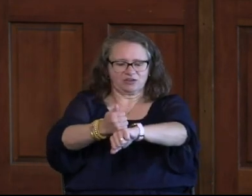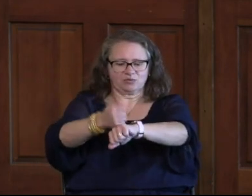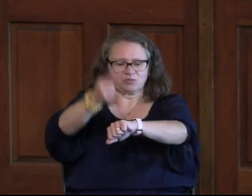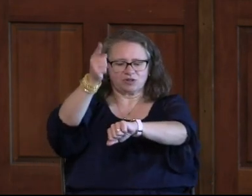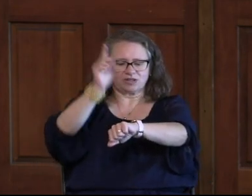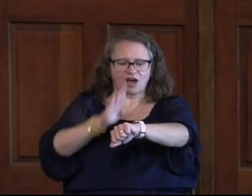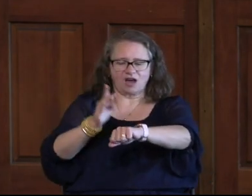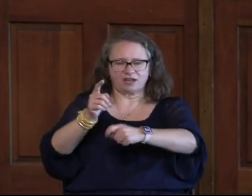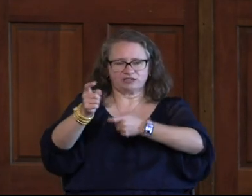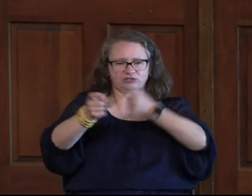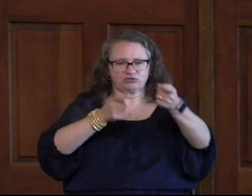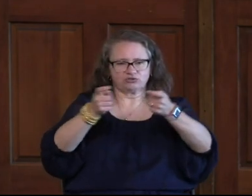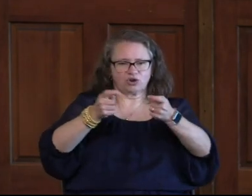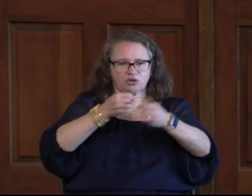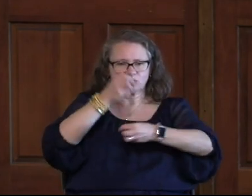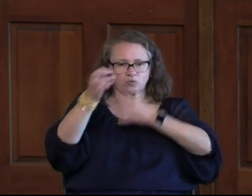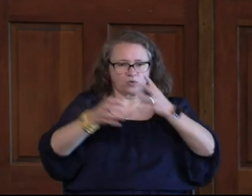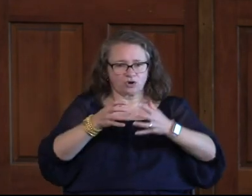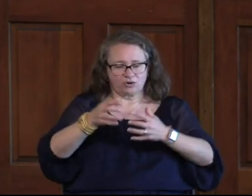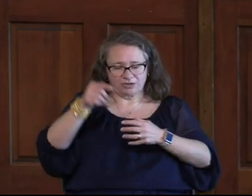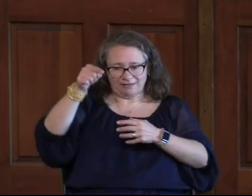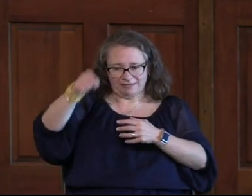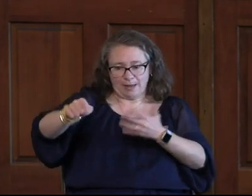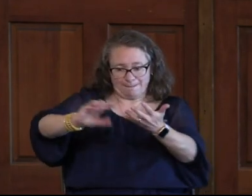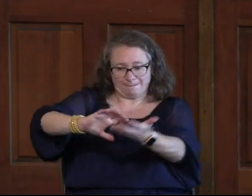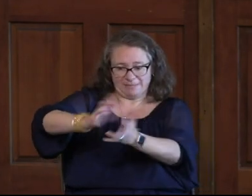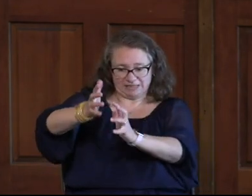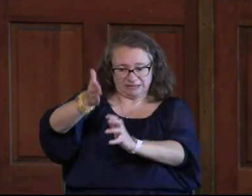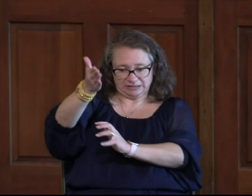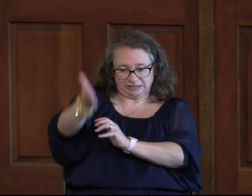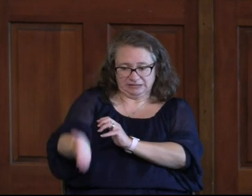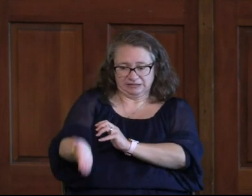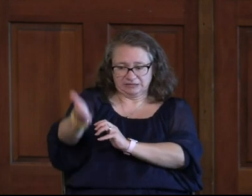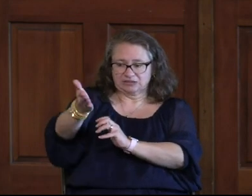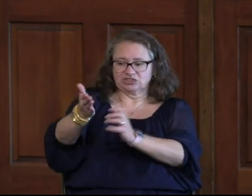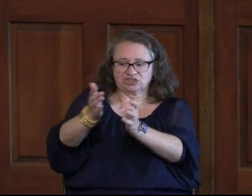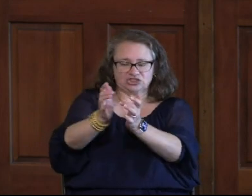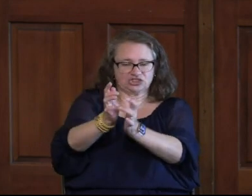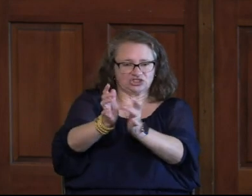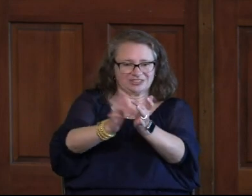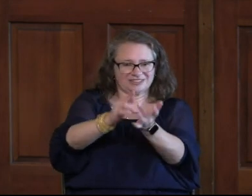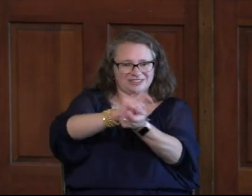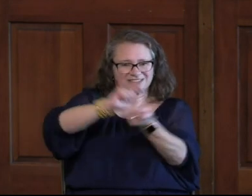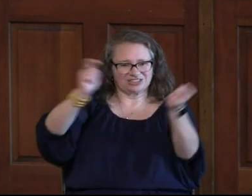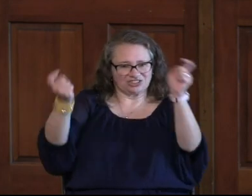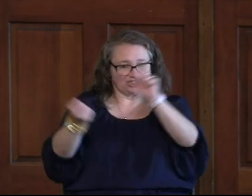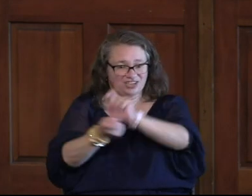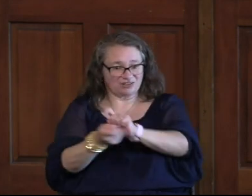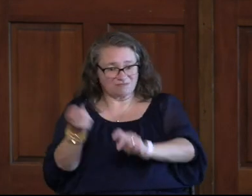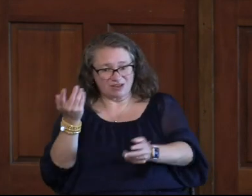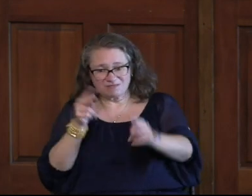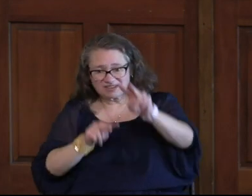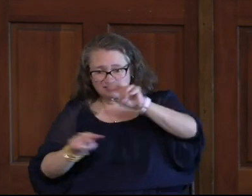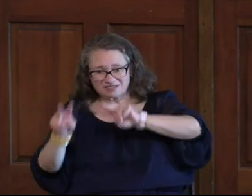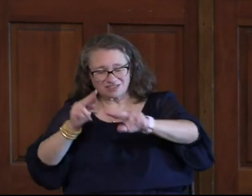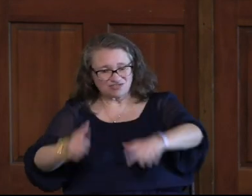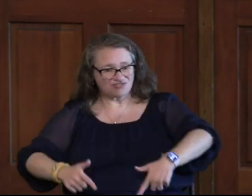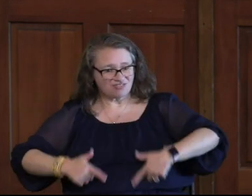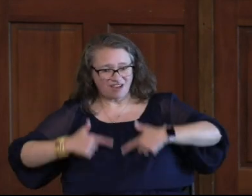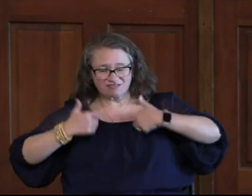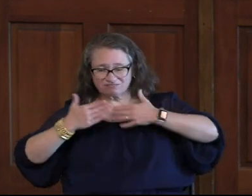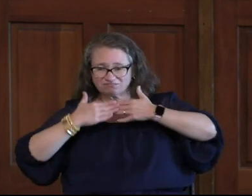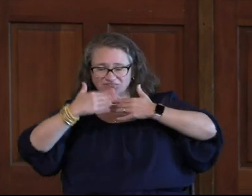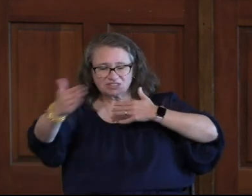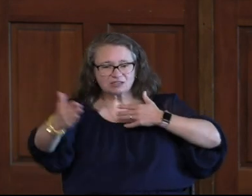Is Running The World Because Even In That Mess Jesus Can Turn It Upside Down You May Never Even See It In Your Lifetime